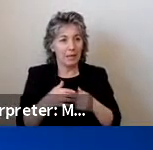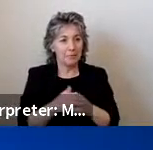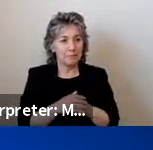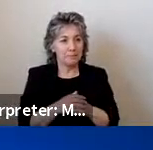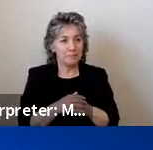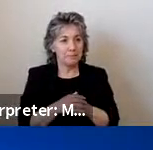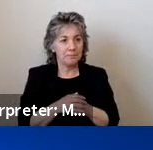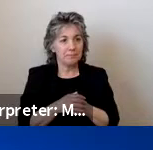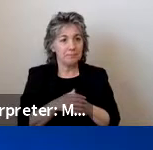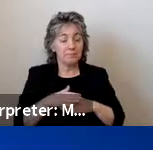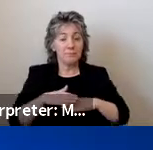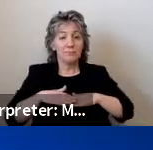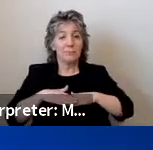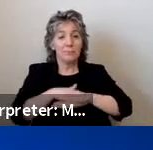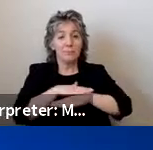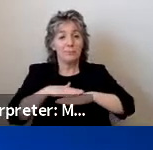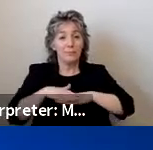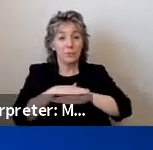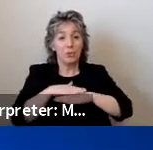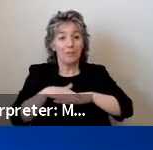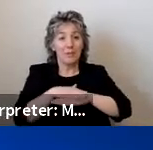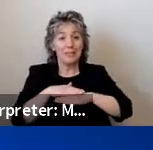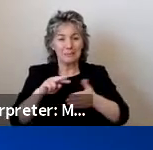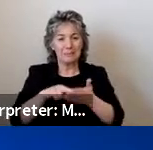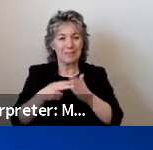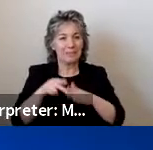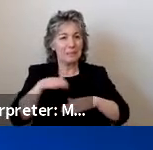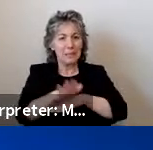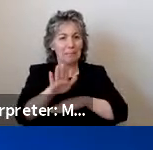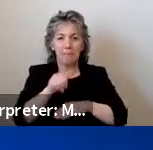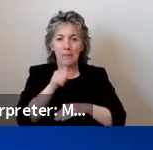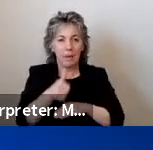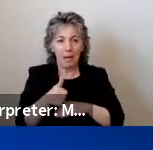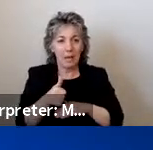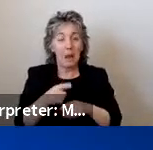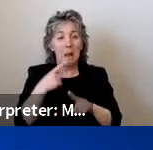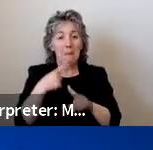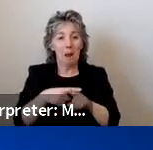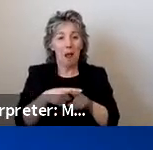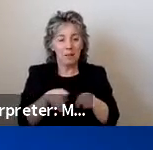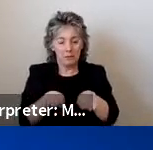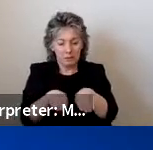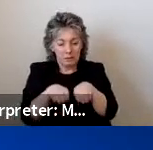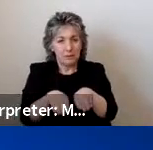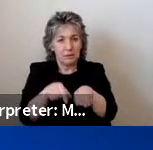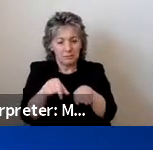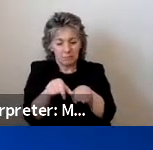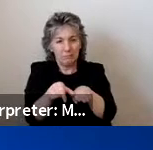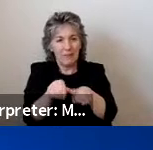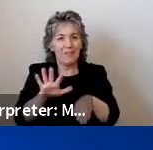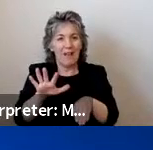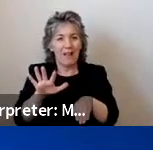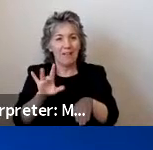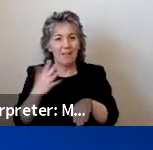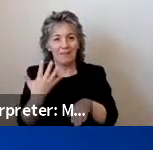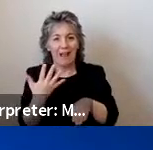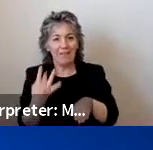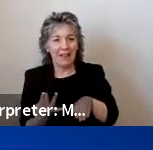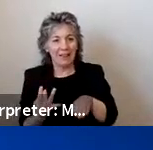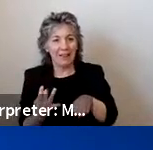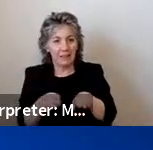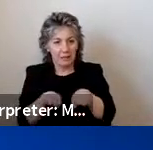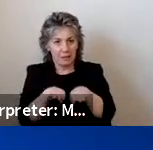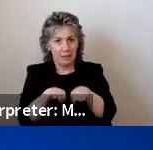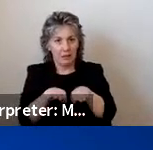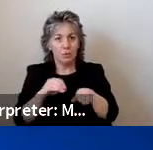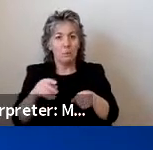Surfaces should be slip resistant and should not have openings that would allow a 5 eighths inch sphere to pass through. This